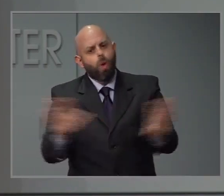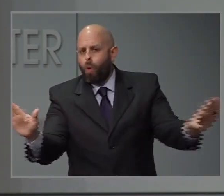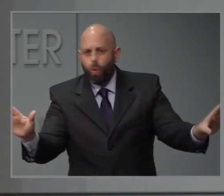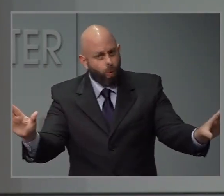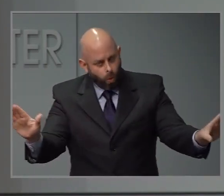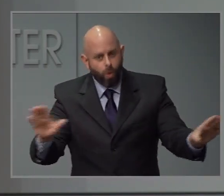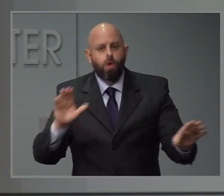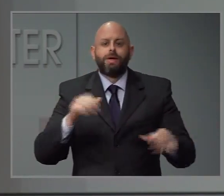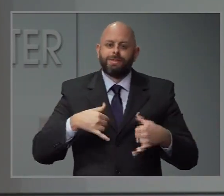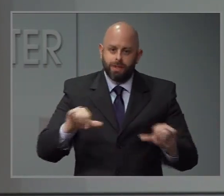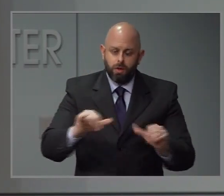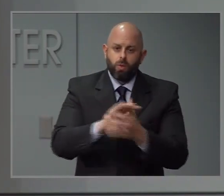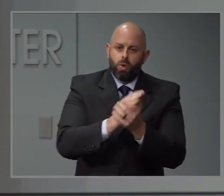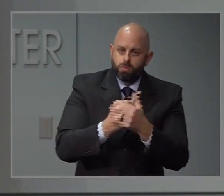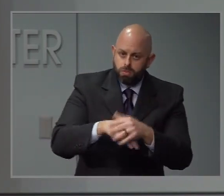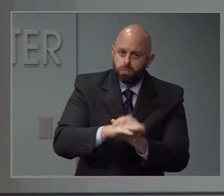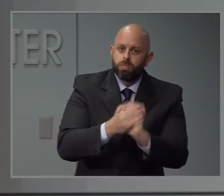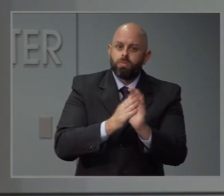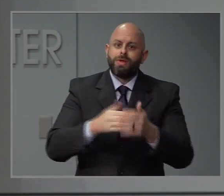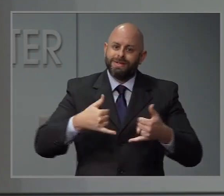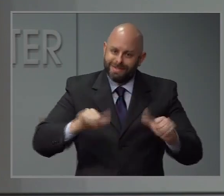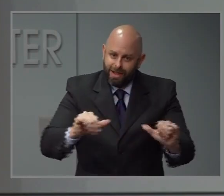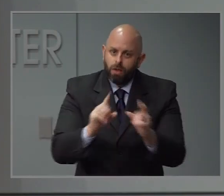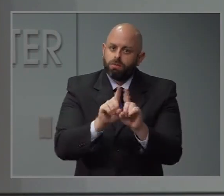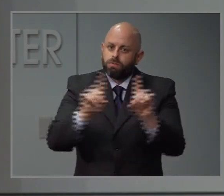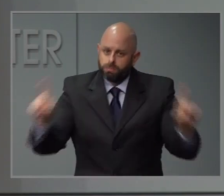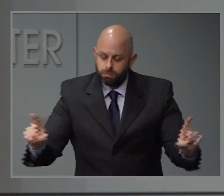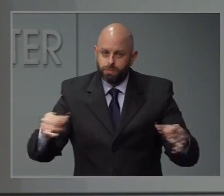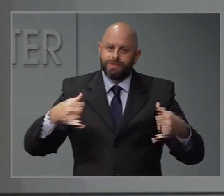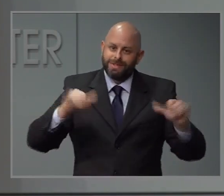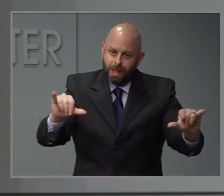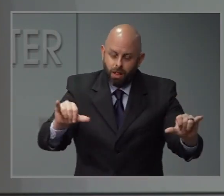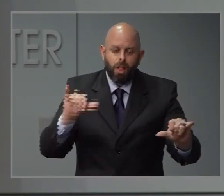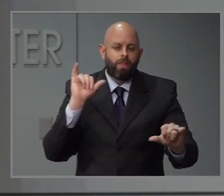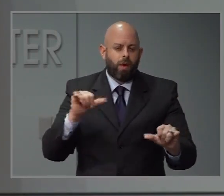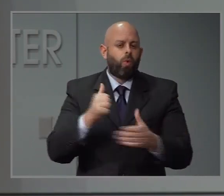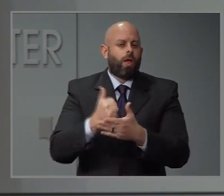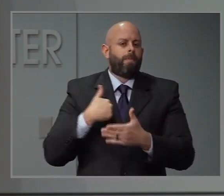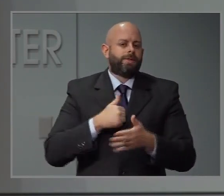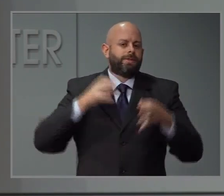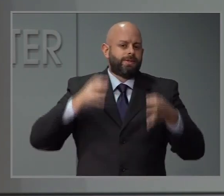as a state and how soon we can get to the the first phases of reopening.